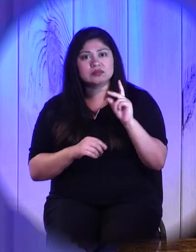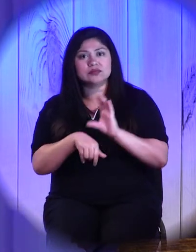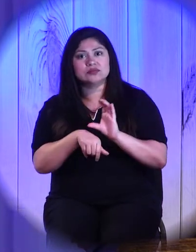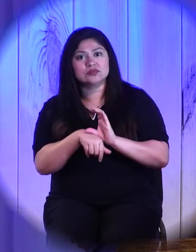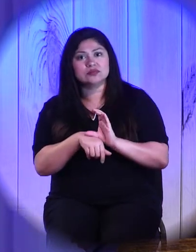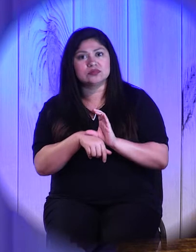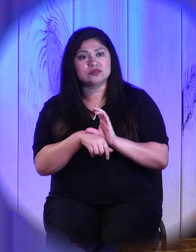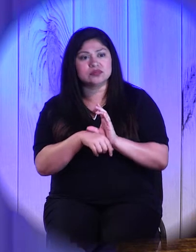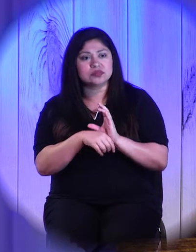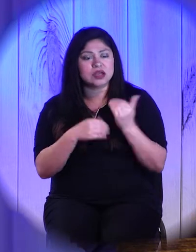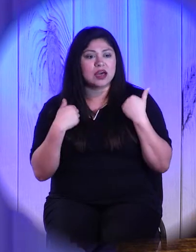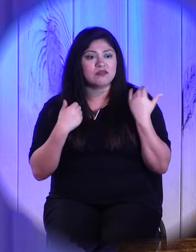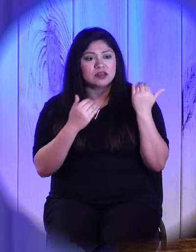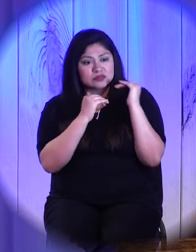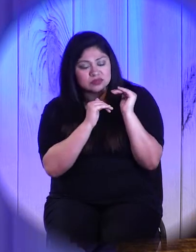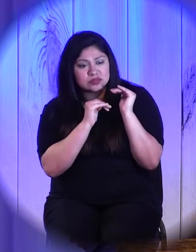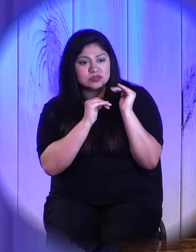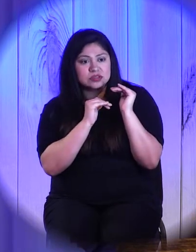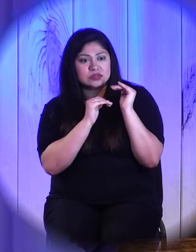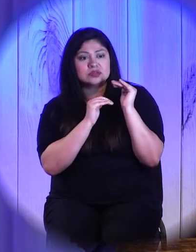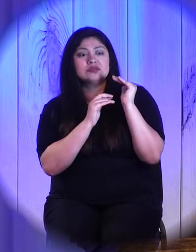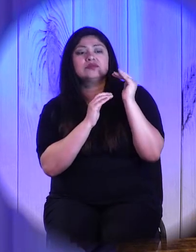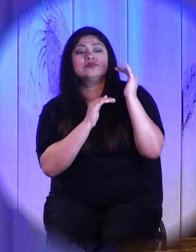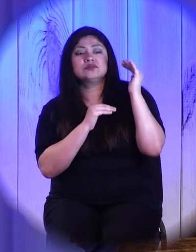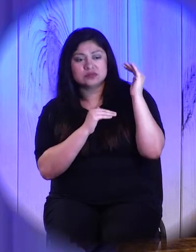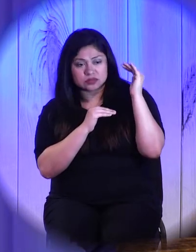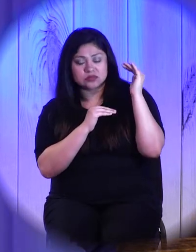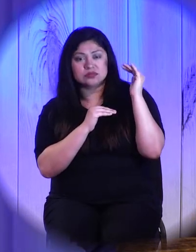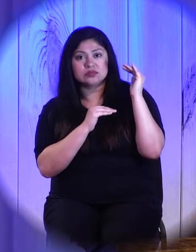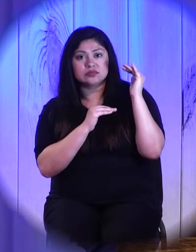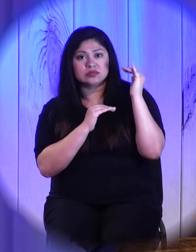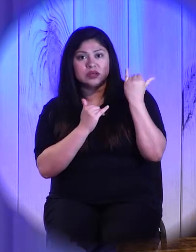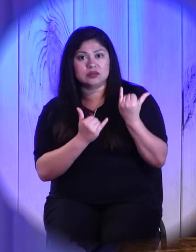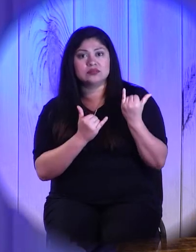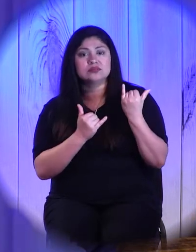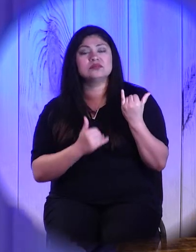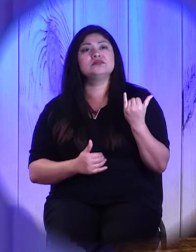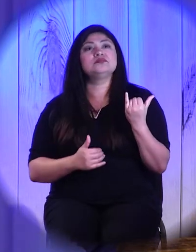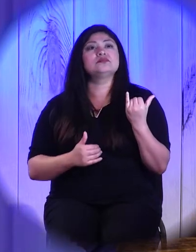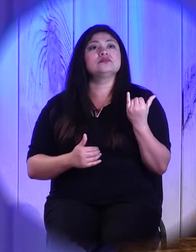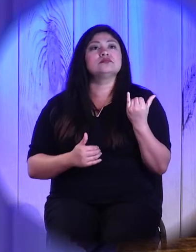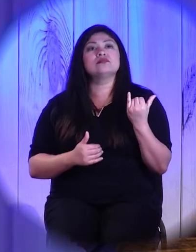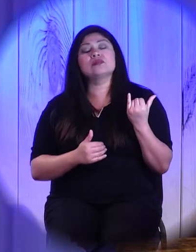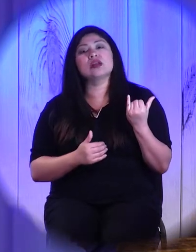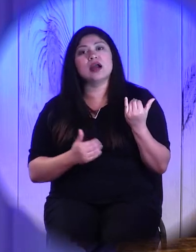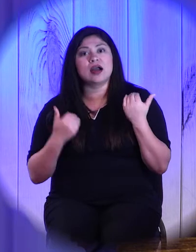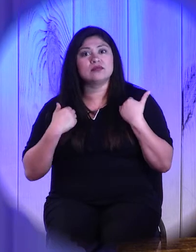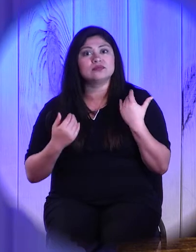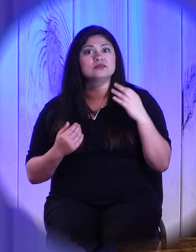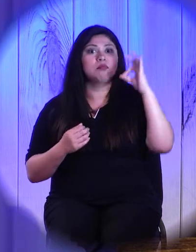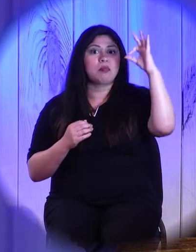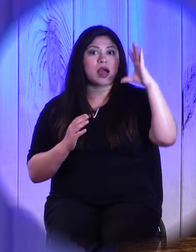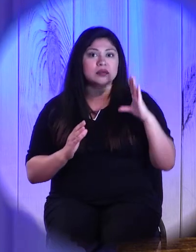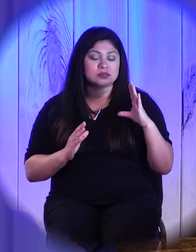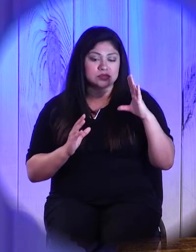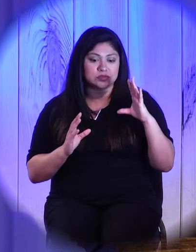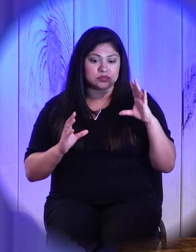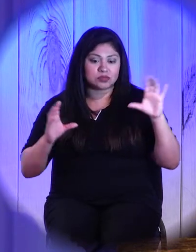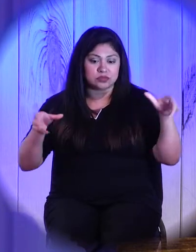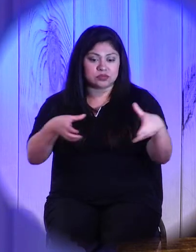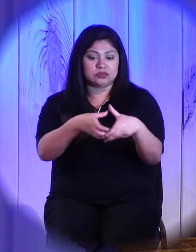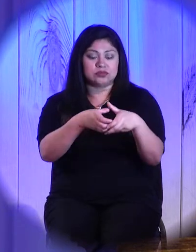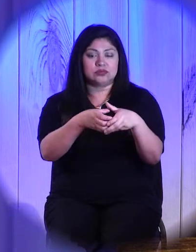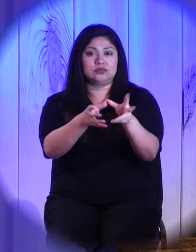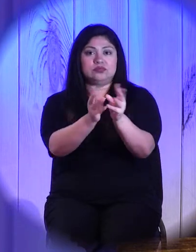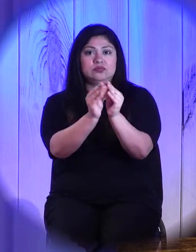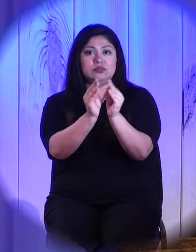restrictions were eased. Now, as you can imagine, you get a whole bunch of pastors together in any kind of meeting. They don't think the same way,